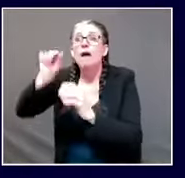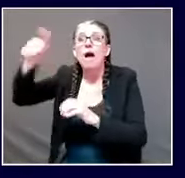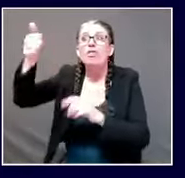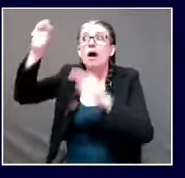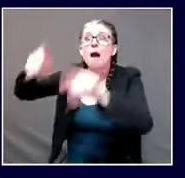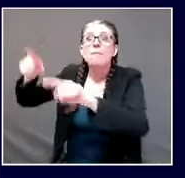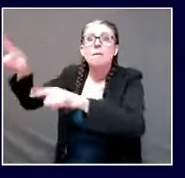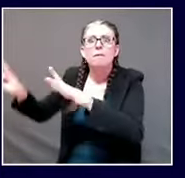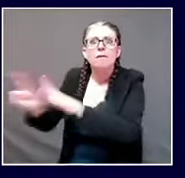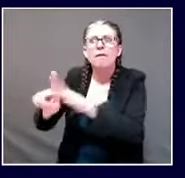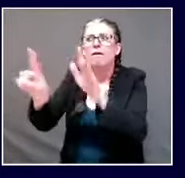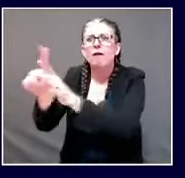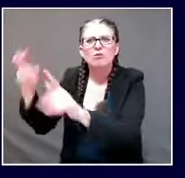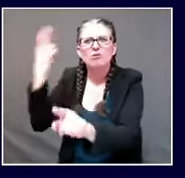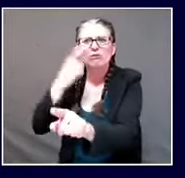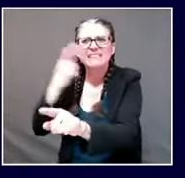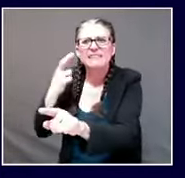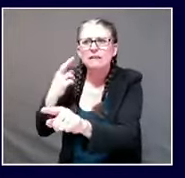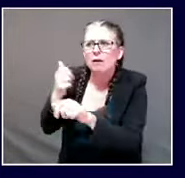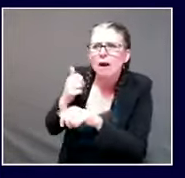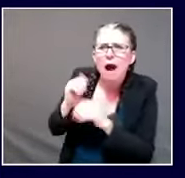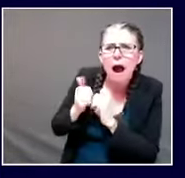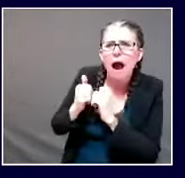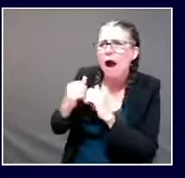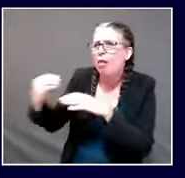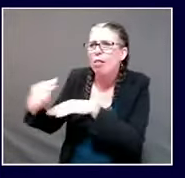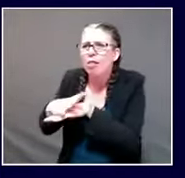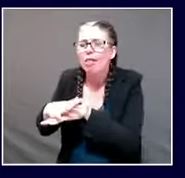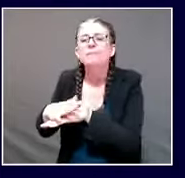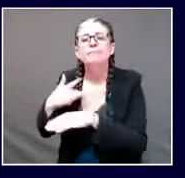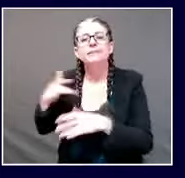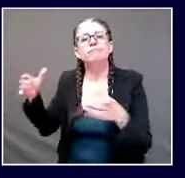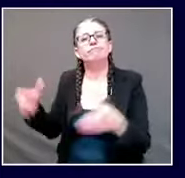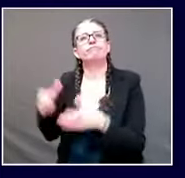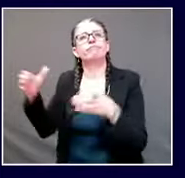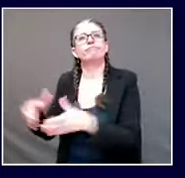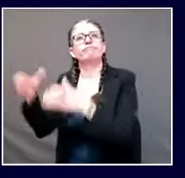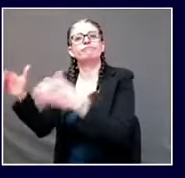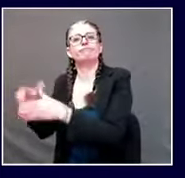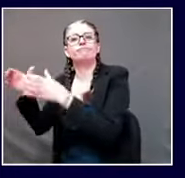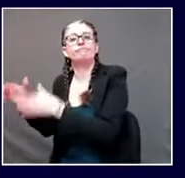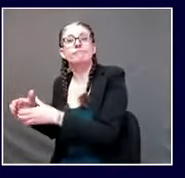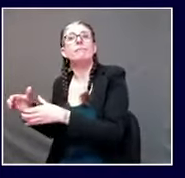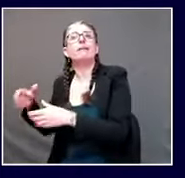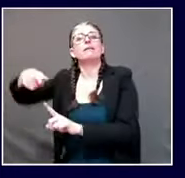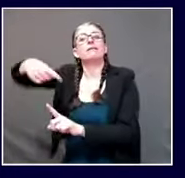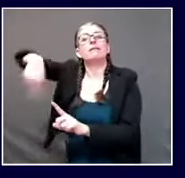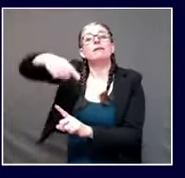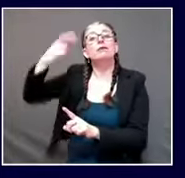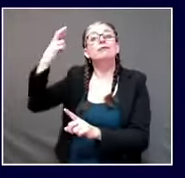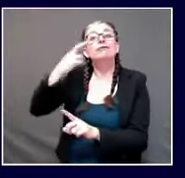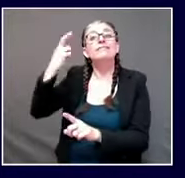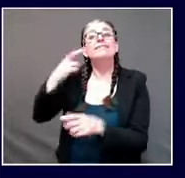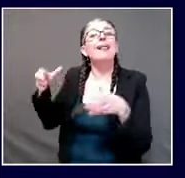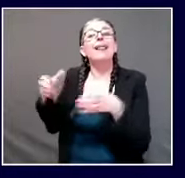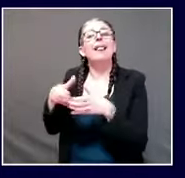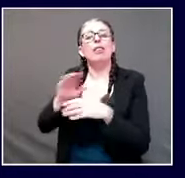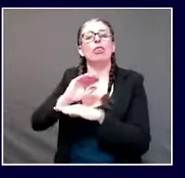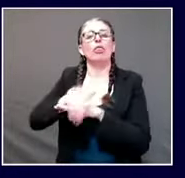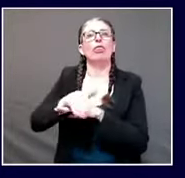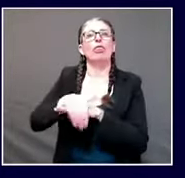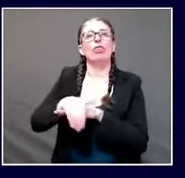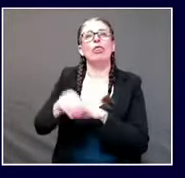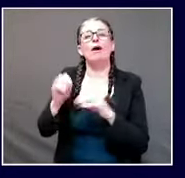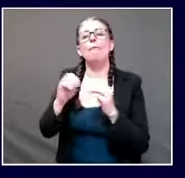mills noted may not have their face coverings on who may be in tightly more crowded locations those are the gatherings